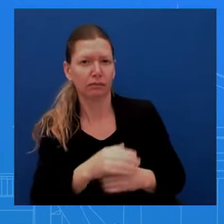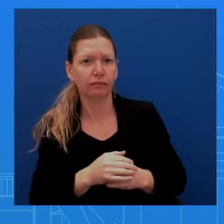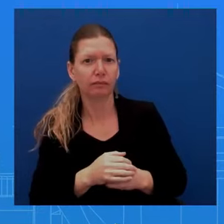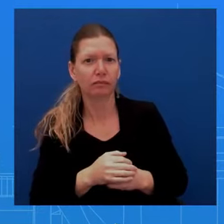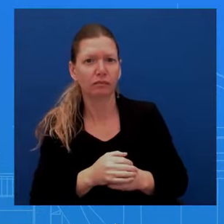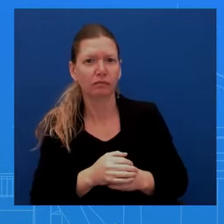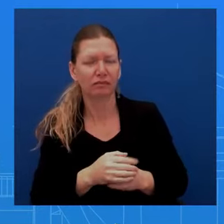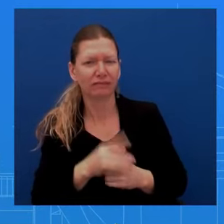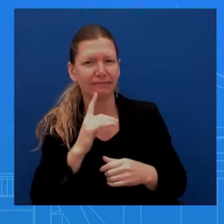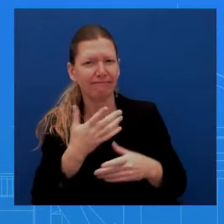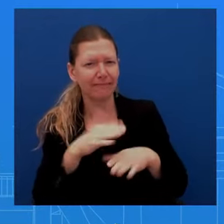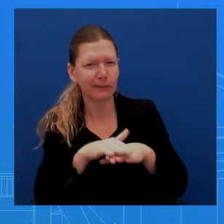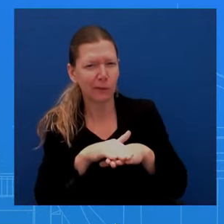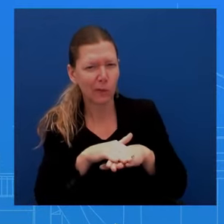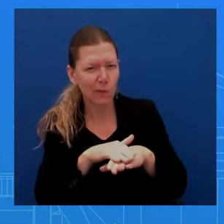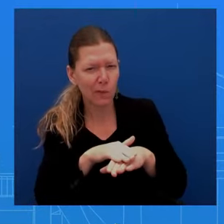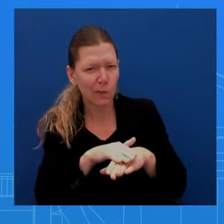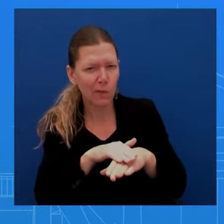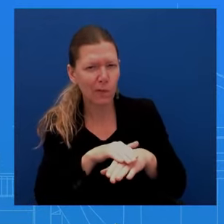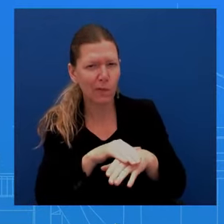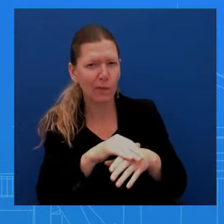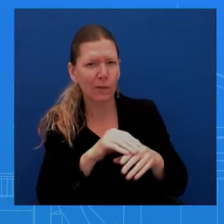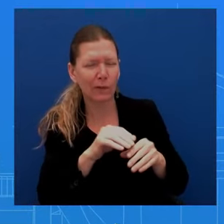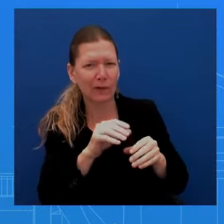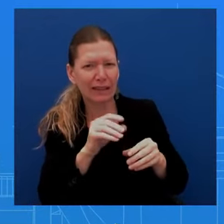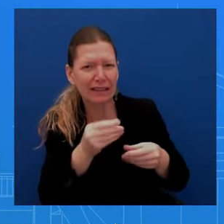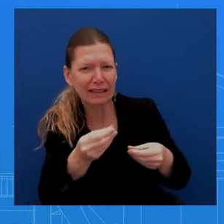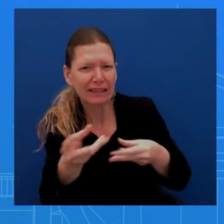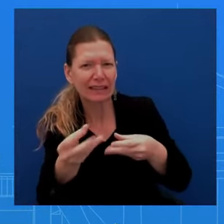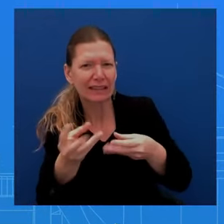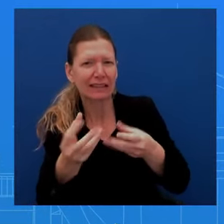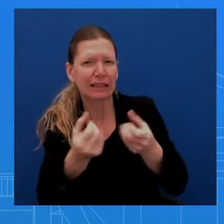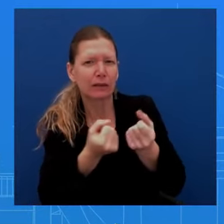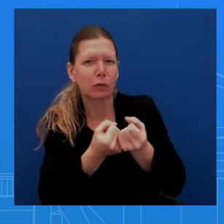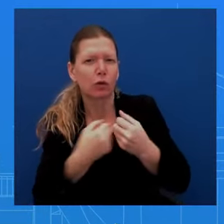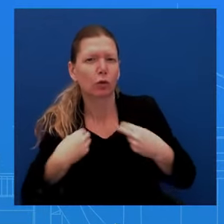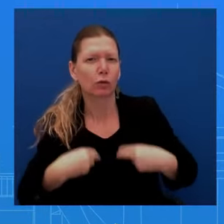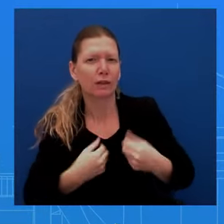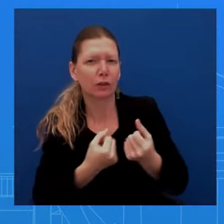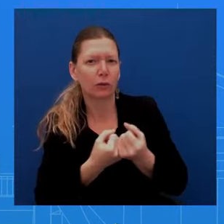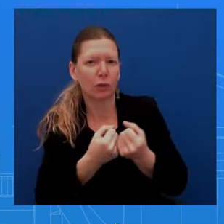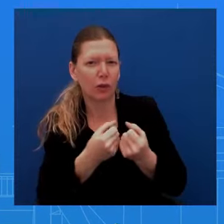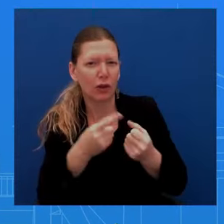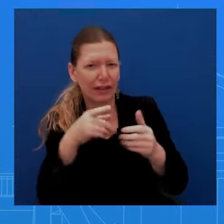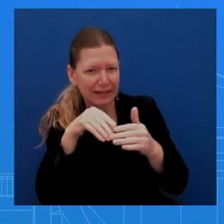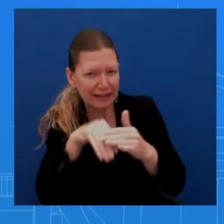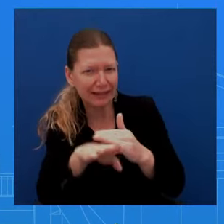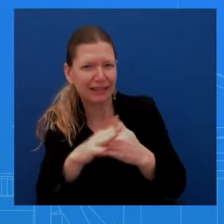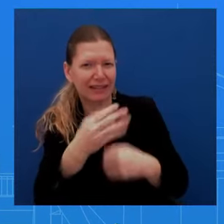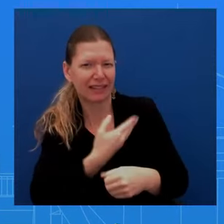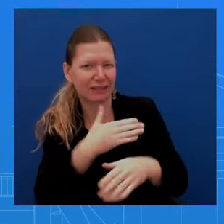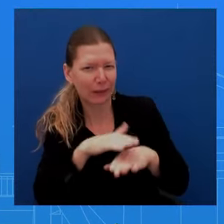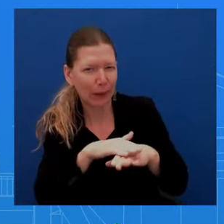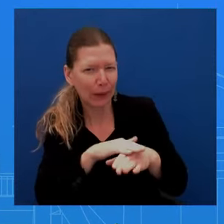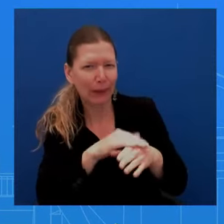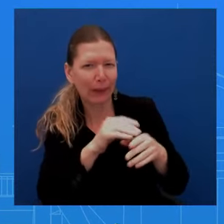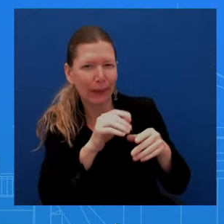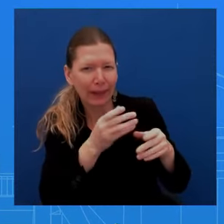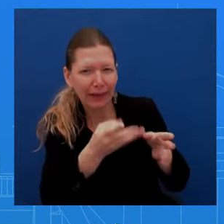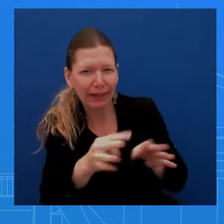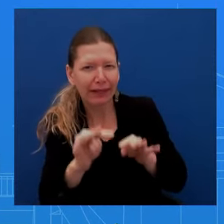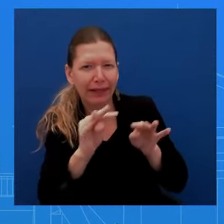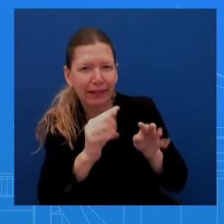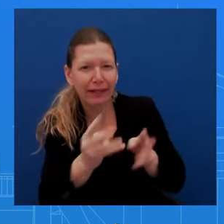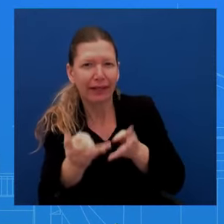getting into Gaza, are there any fresh concerns about a famine breaking out that, that, that you have? Or is there any new